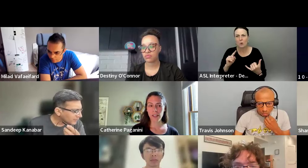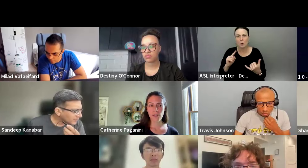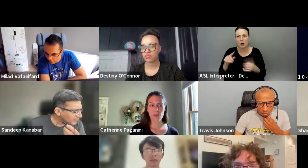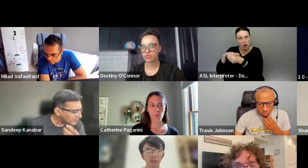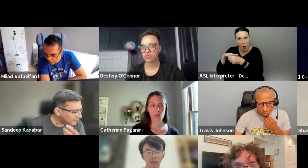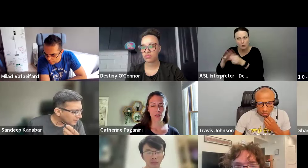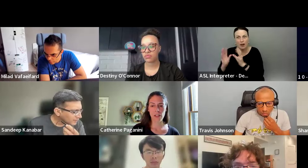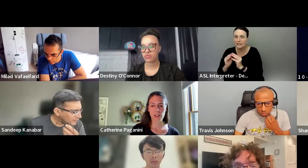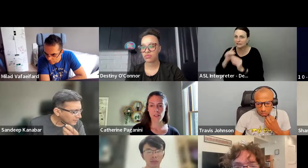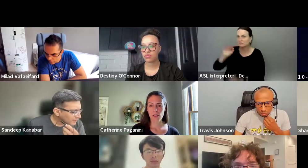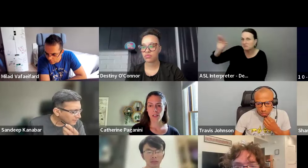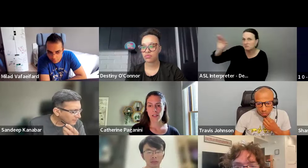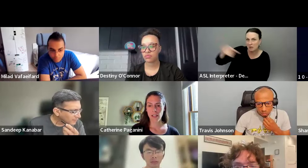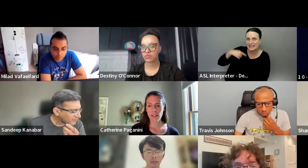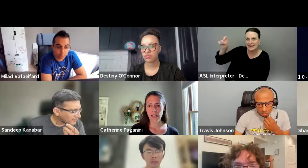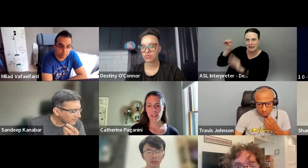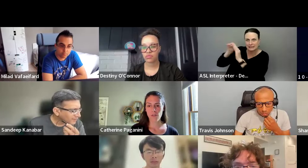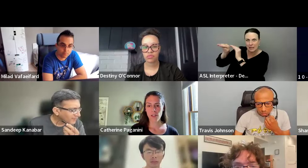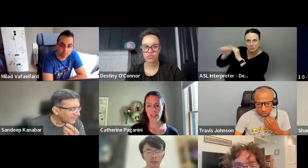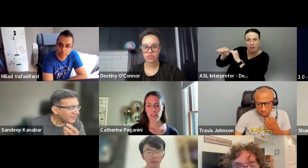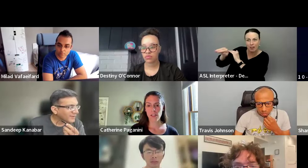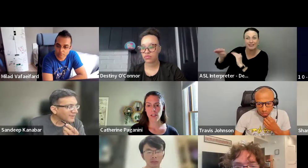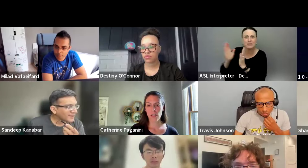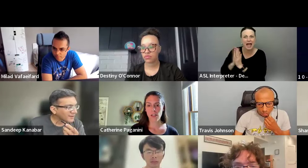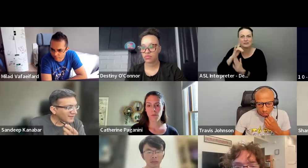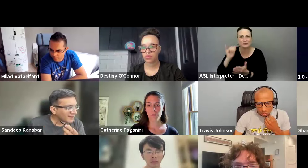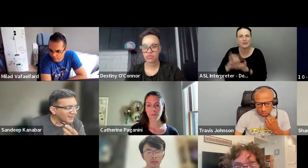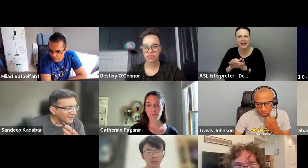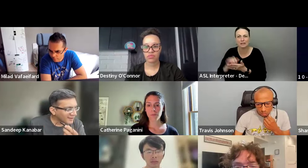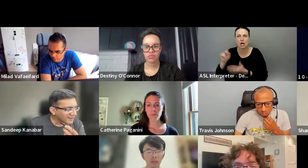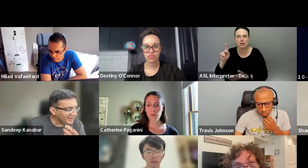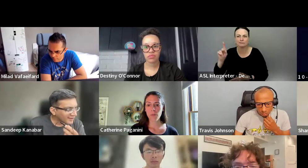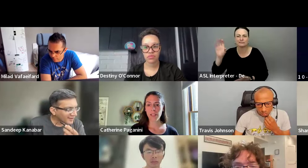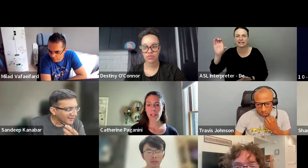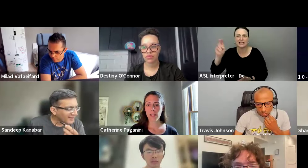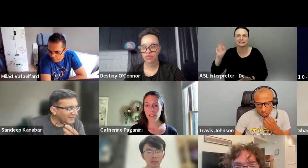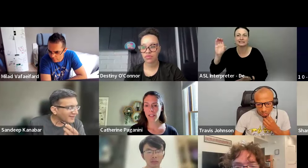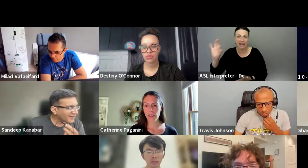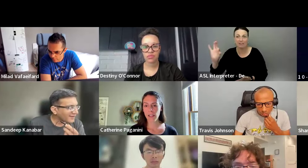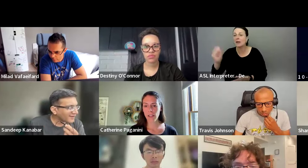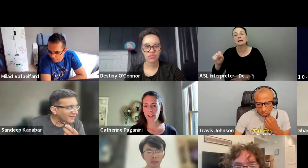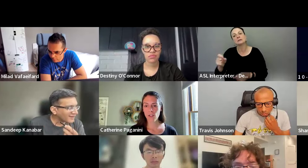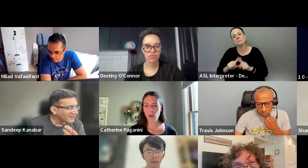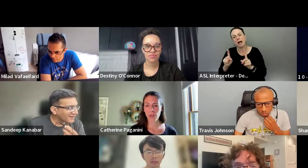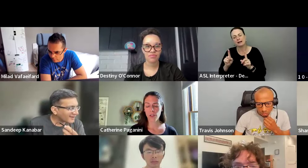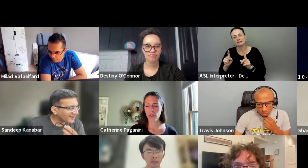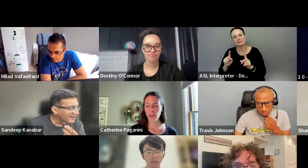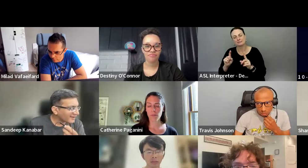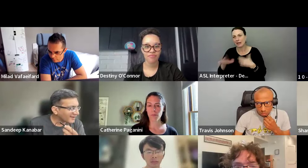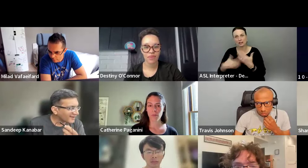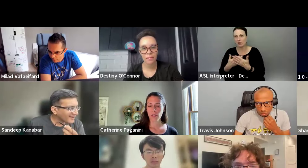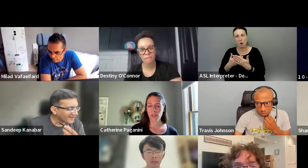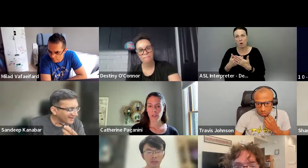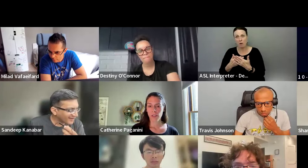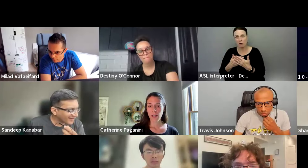local events, community events. They did ask for that. Um, but yeah, basically, uh, it's all,